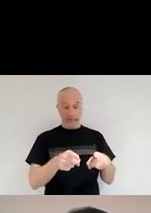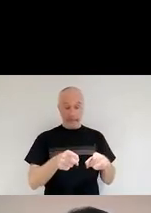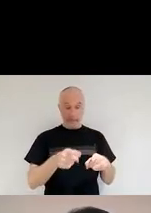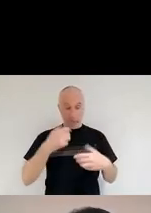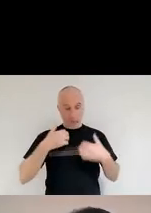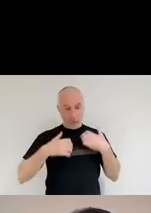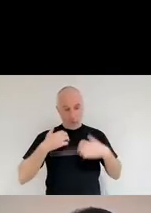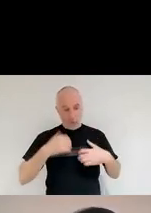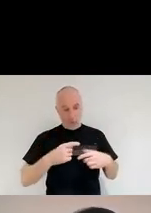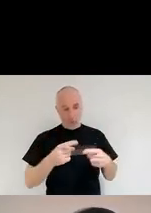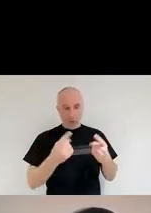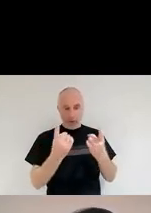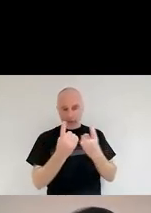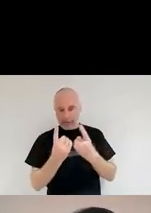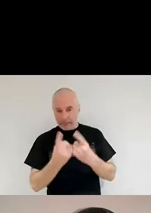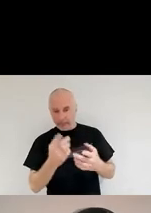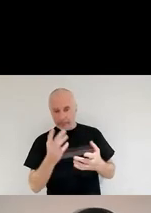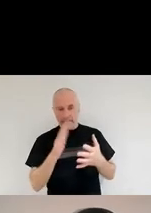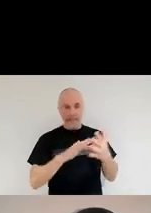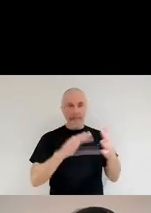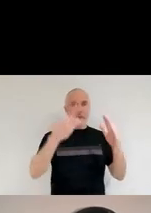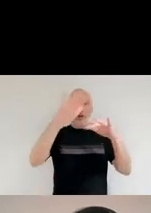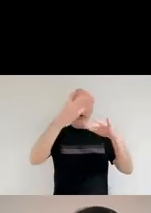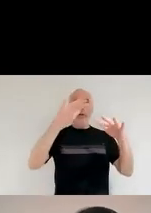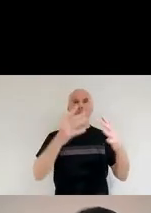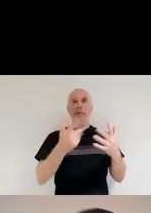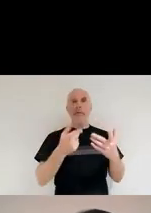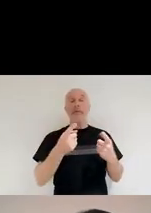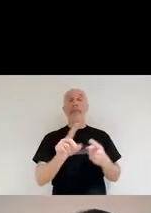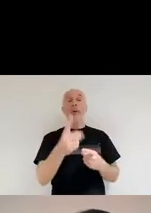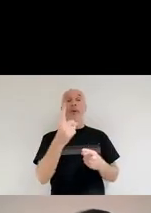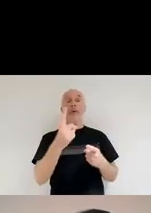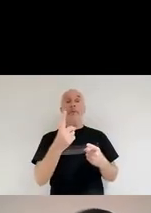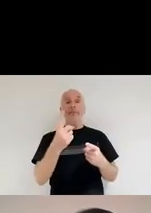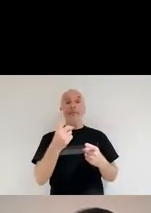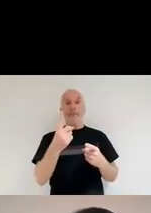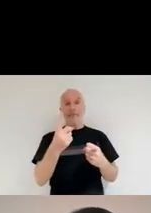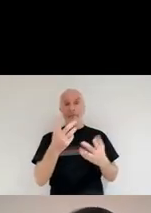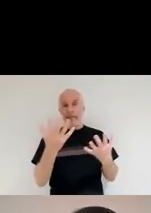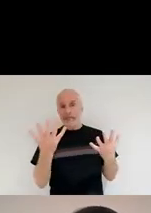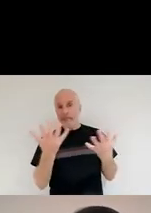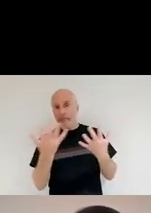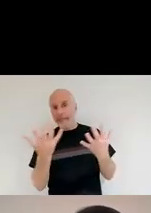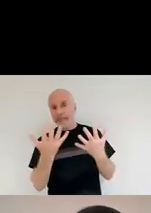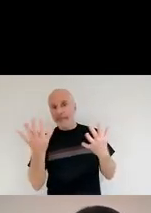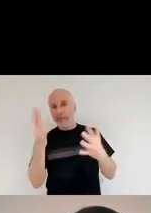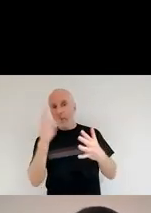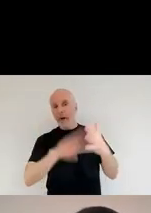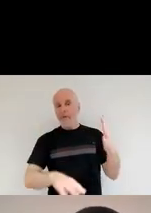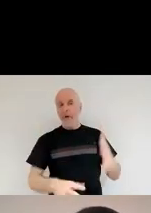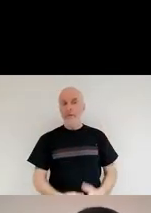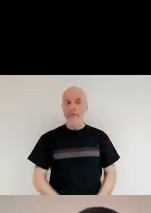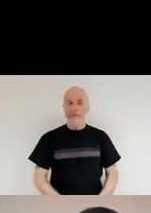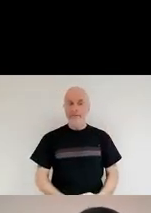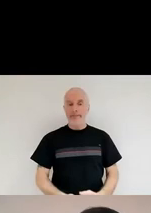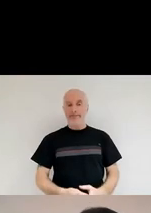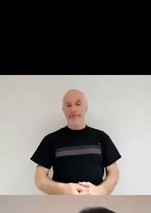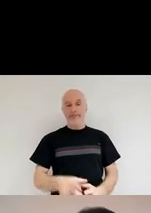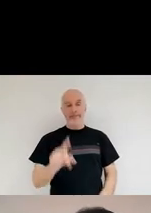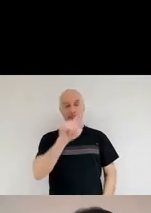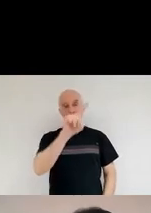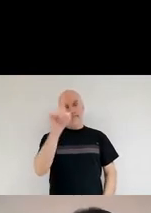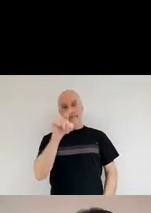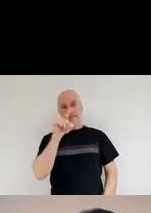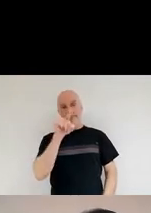where is all this dust coming from? And this is the million dollar question, let's say.